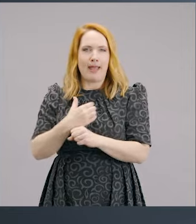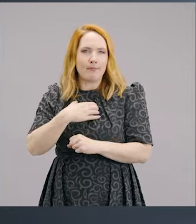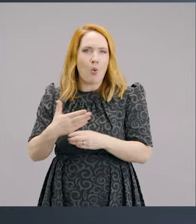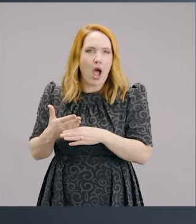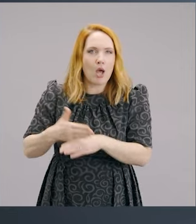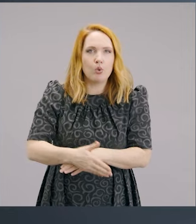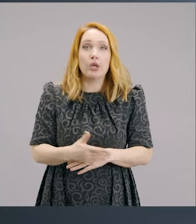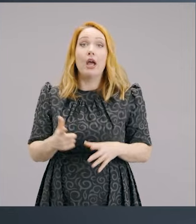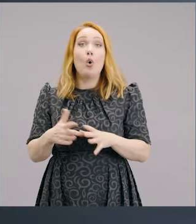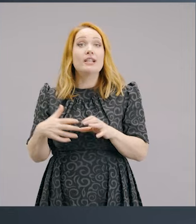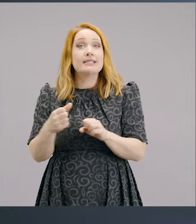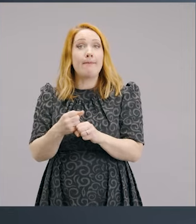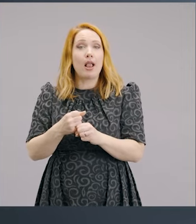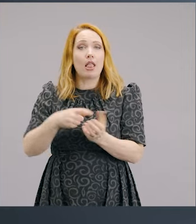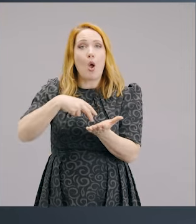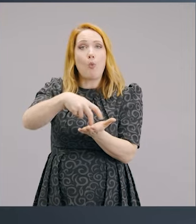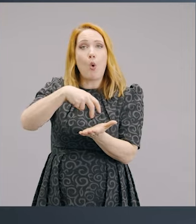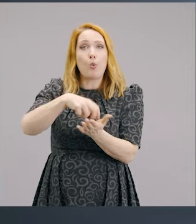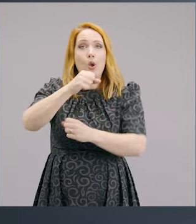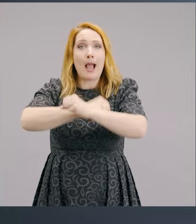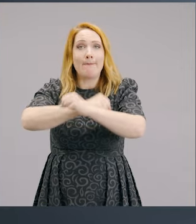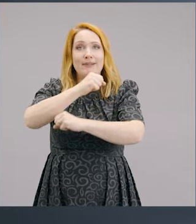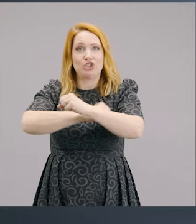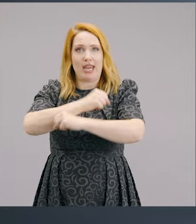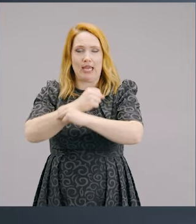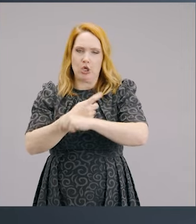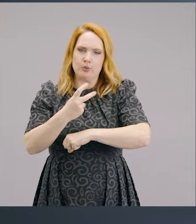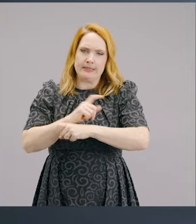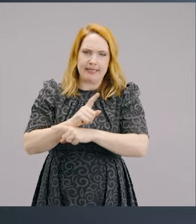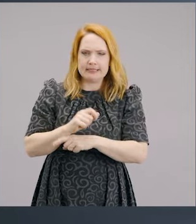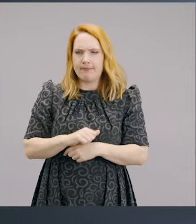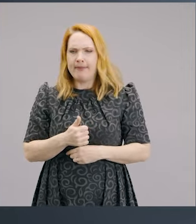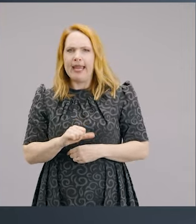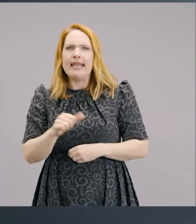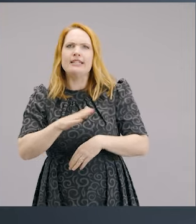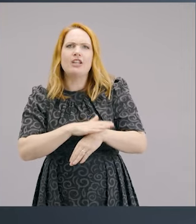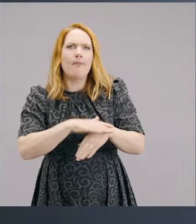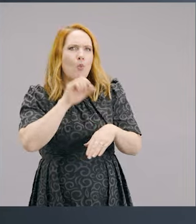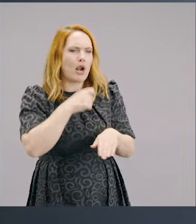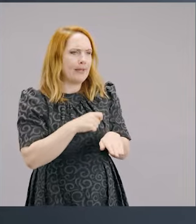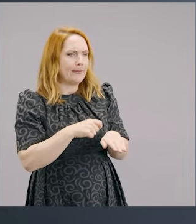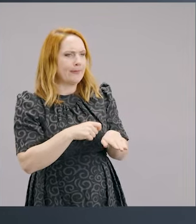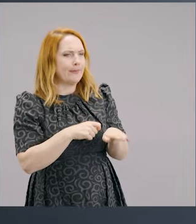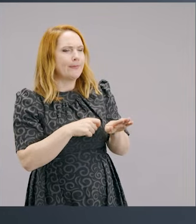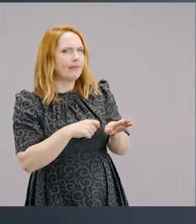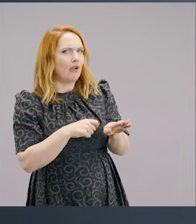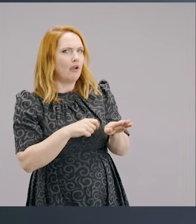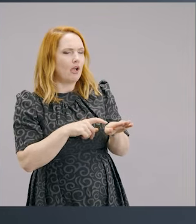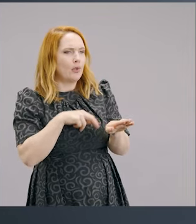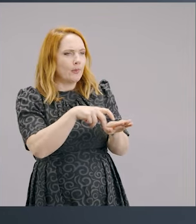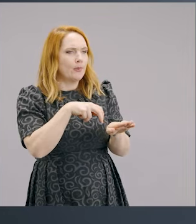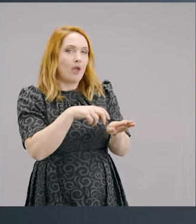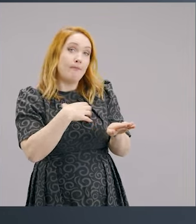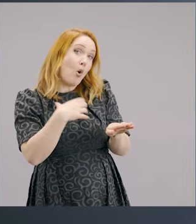minutes, say you're on a treadmill and it's sort of at a certain incline, the next time you maybe want to put it up a bit of an incline and you want to make it a little bit faster.